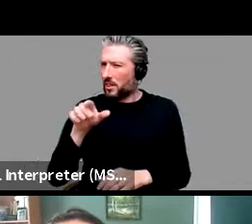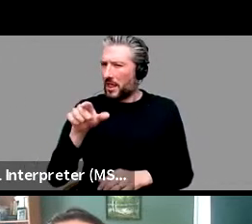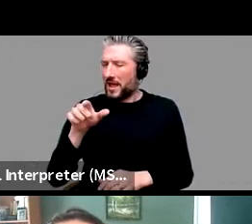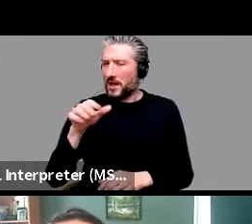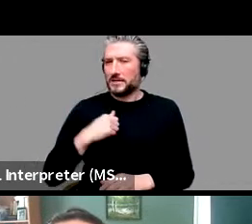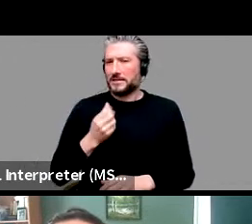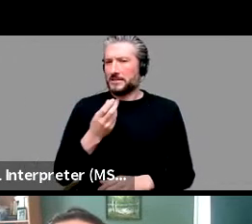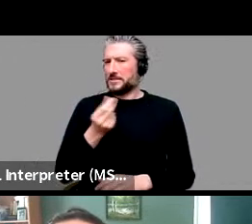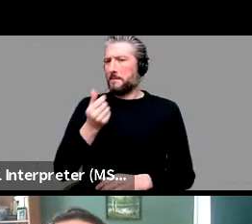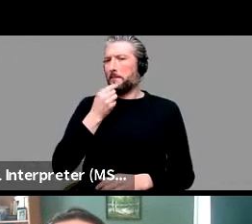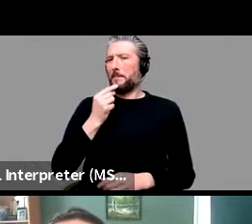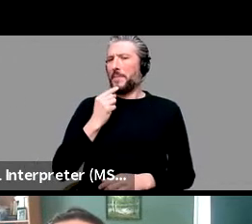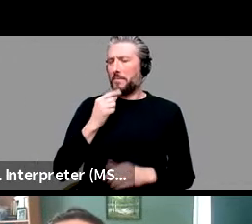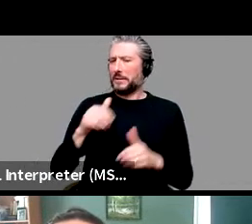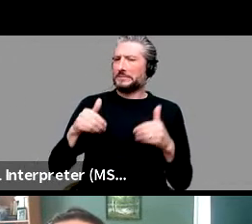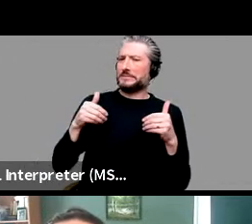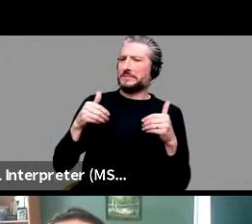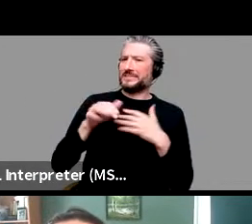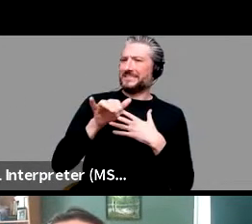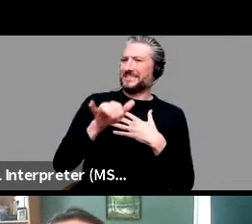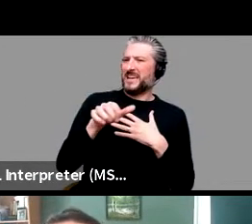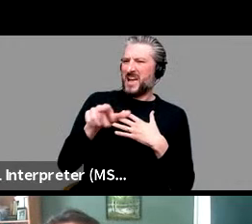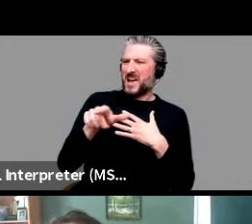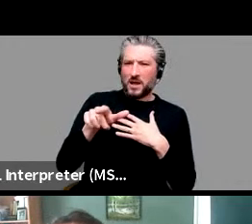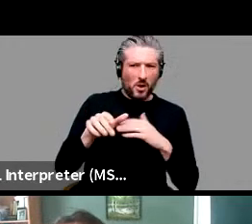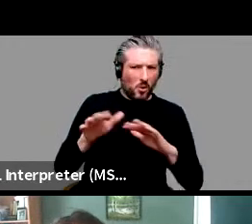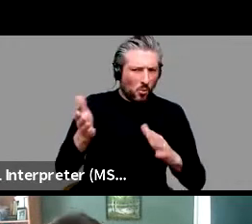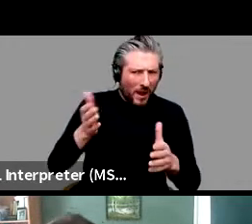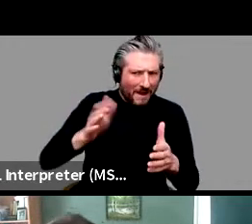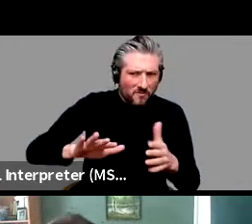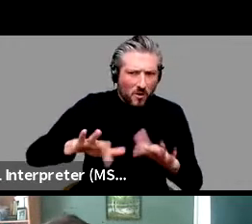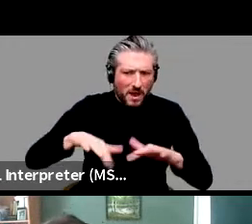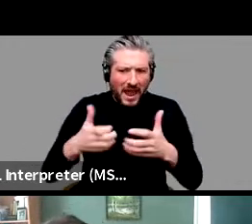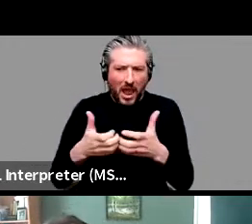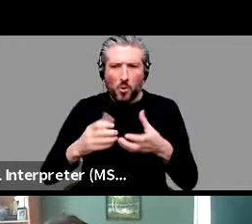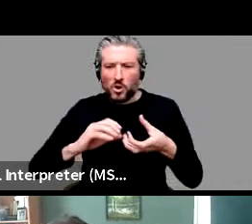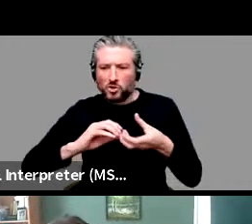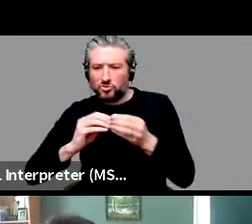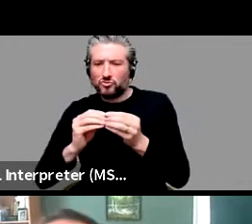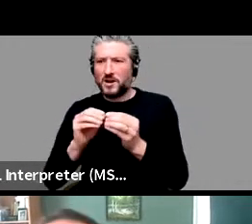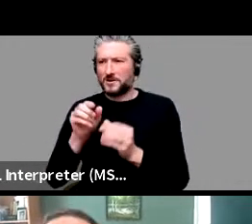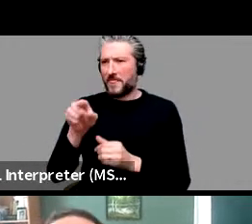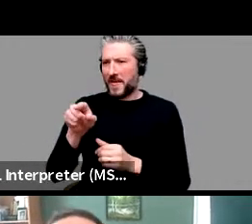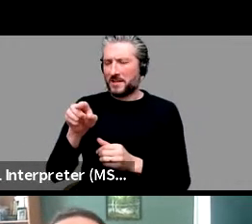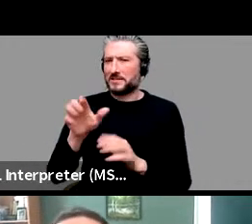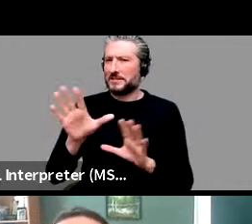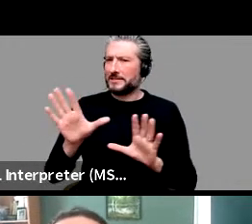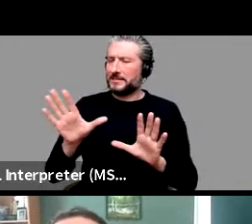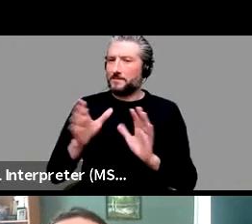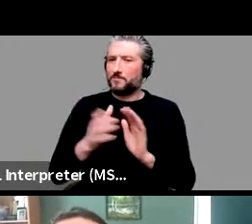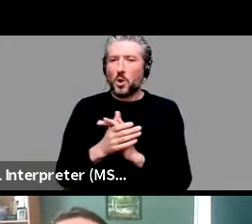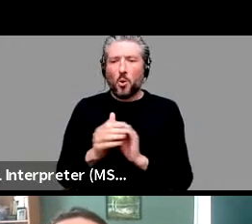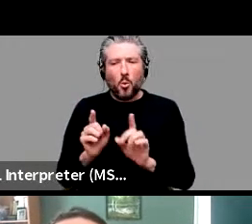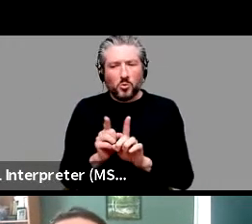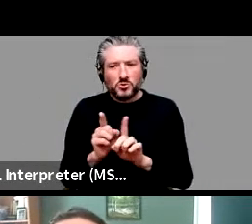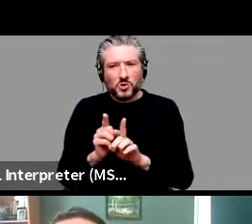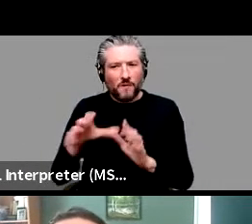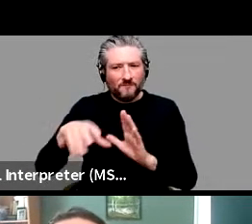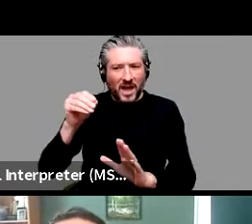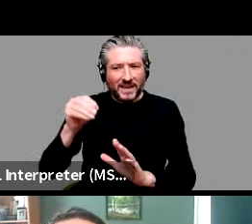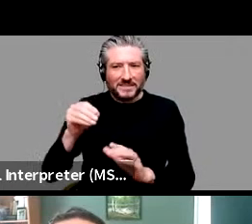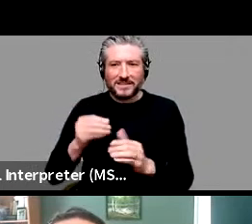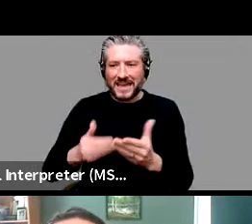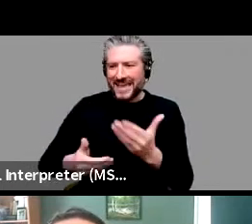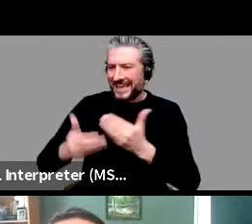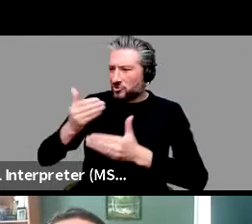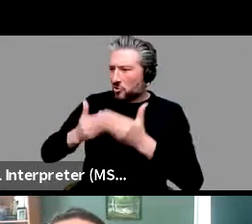we don't know how it's composed. And in particular, when it comes to inferring historical trends, the, there's, there's some studies that have